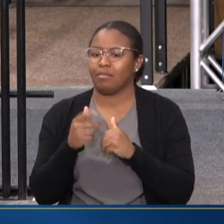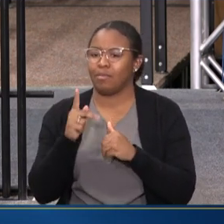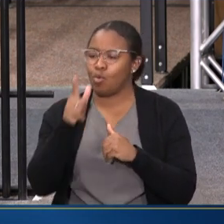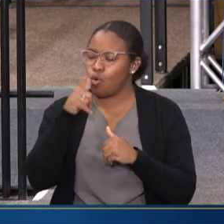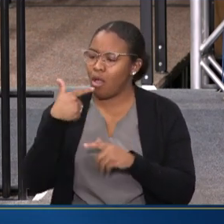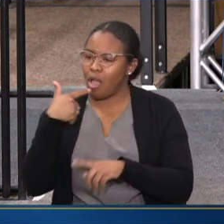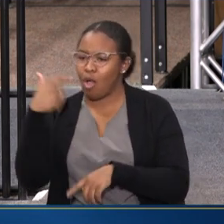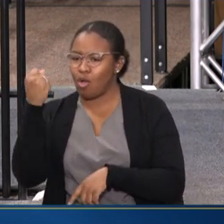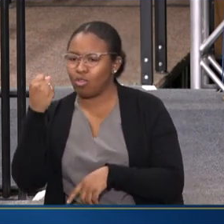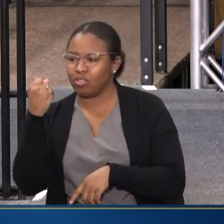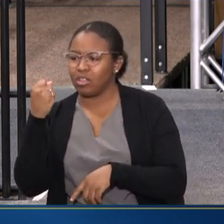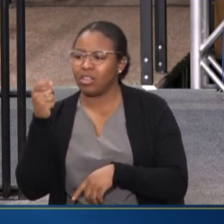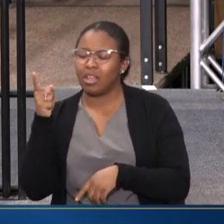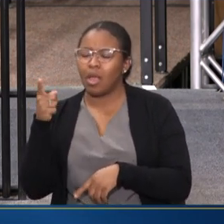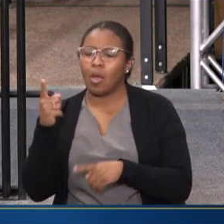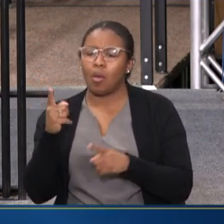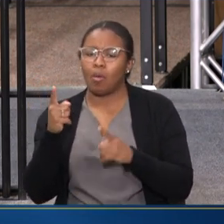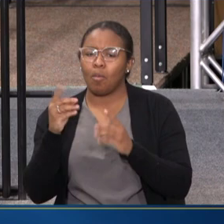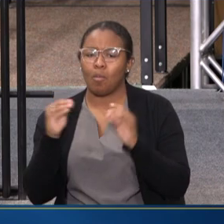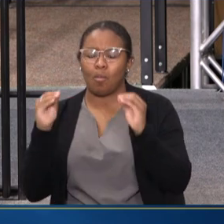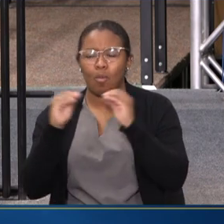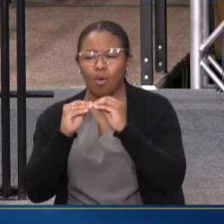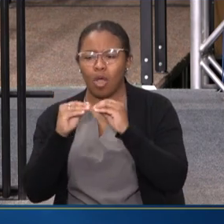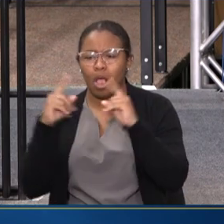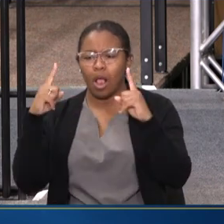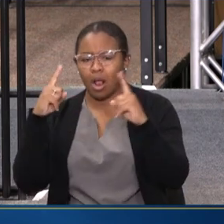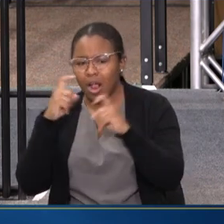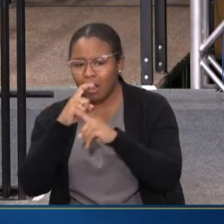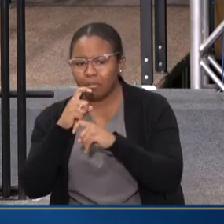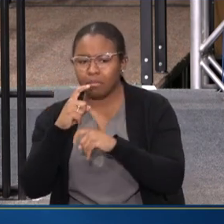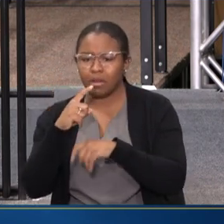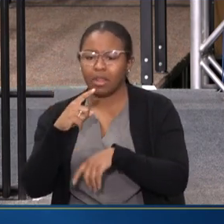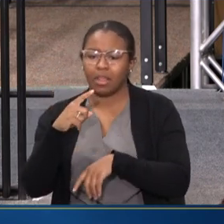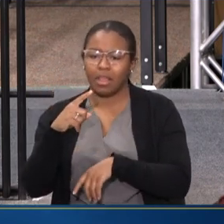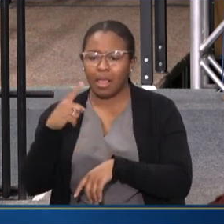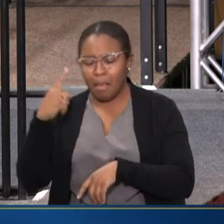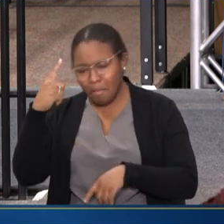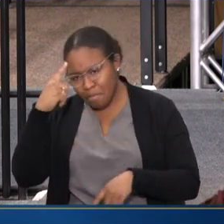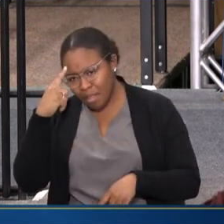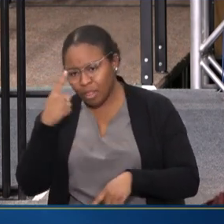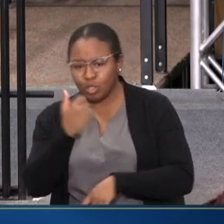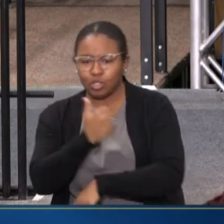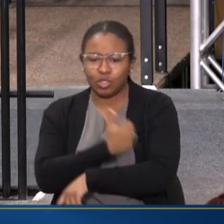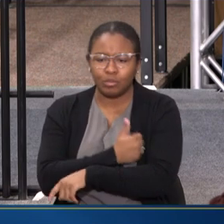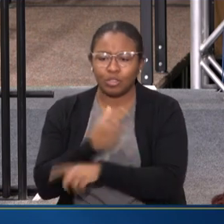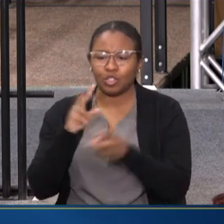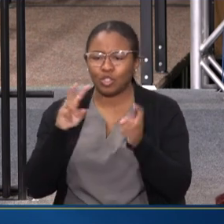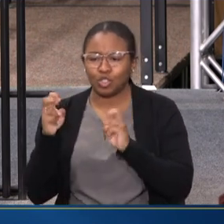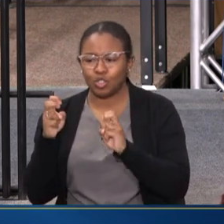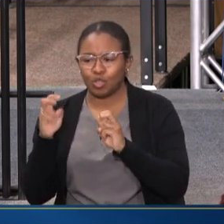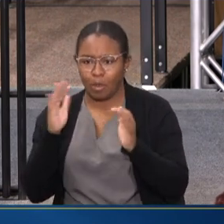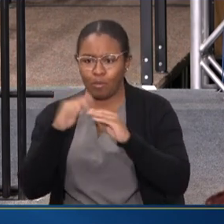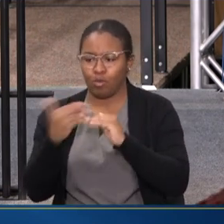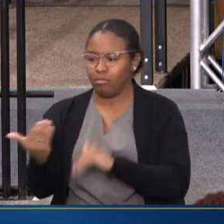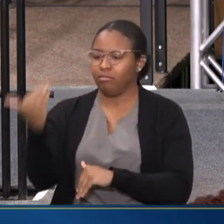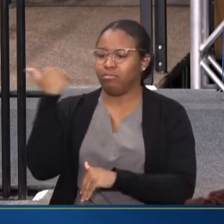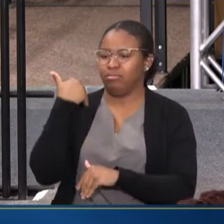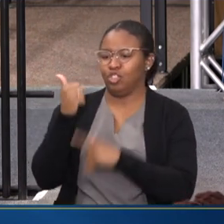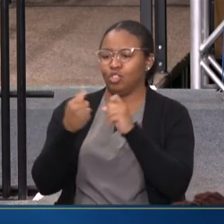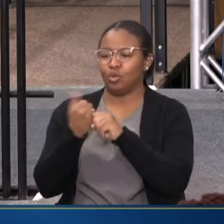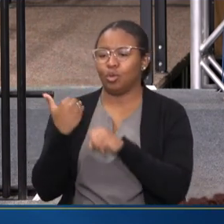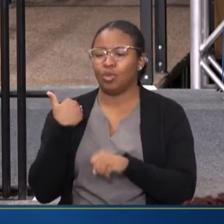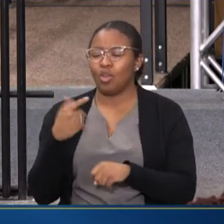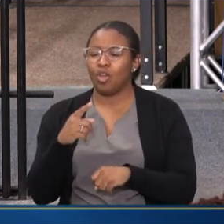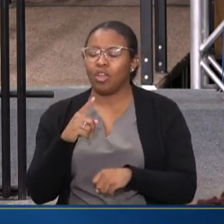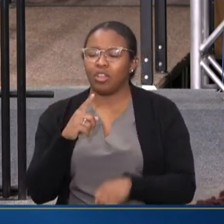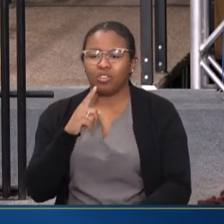ARE OLDER HAVE MUCH MORE COMPLEX MENTAL AND SUBSTANCE ABUSE ISSUES THAN, SAY, A DECADE AGO. IT'S REALLY